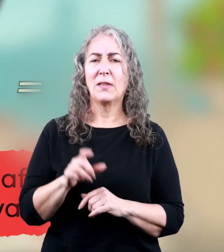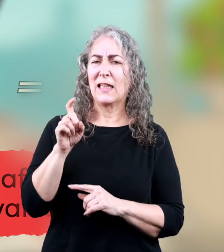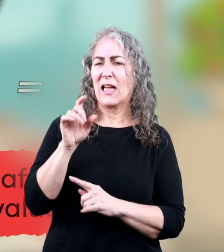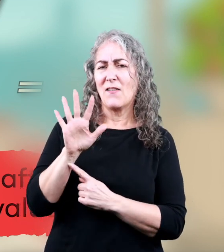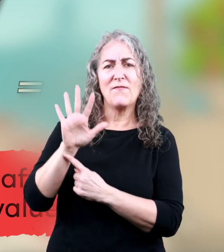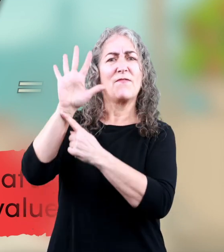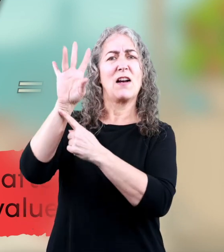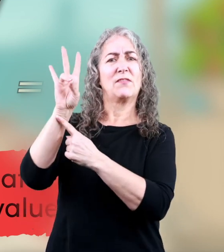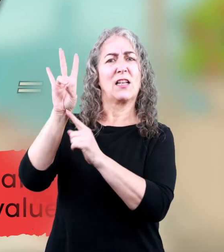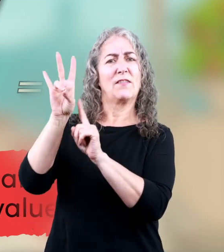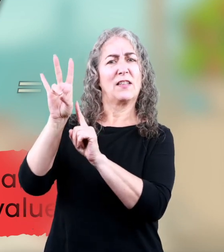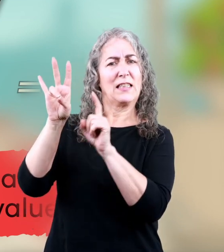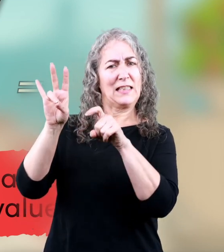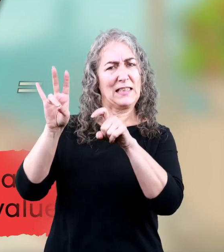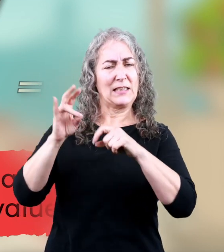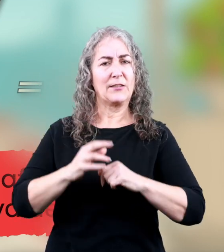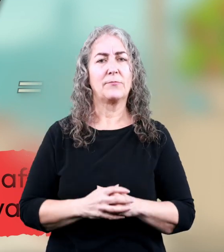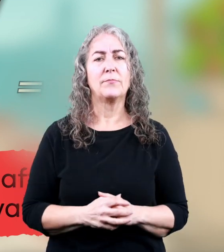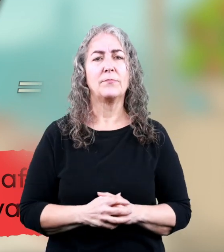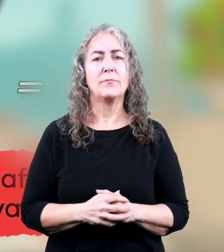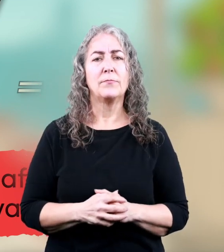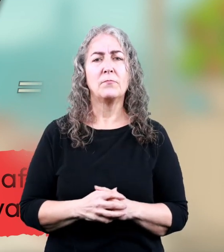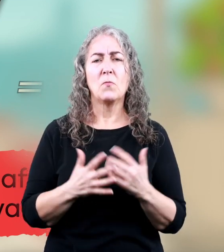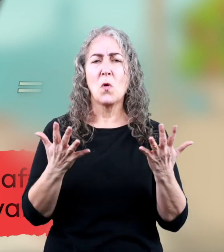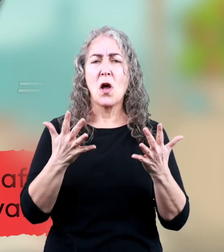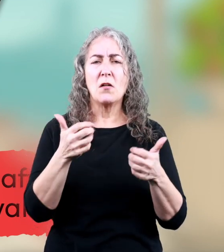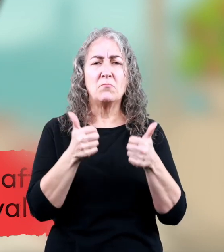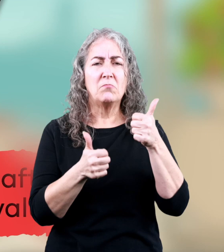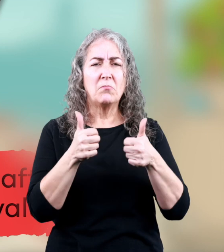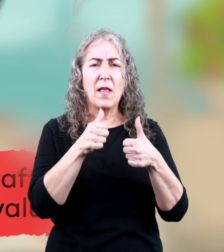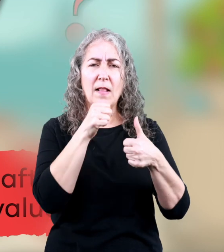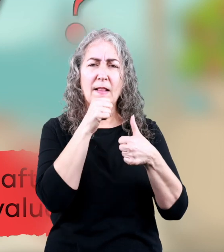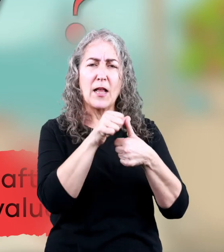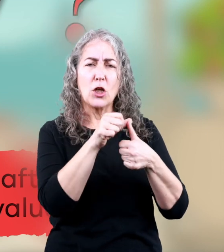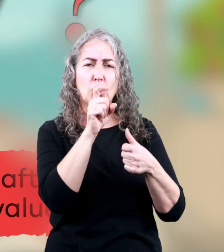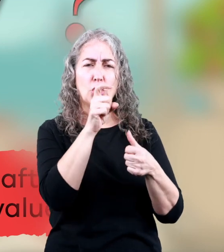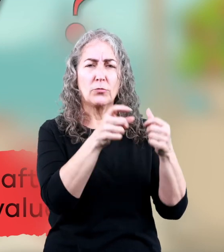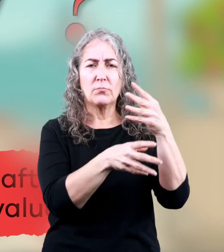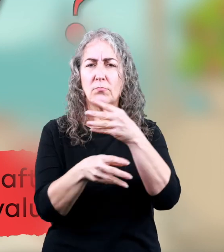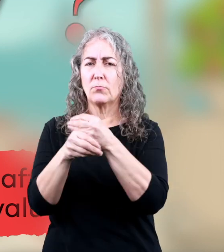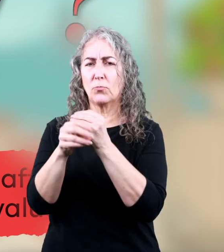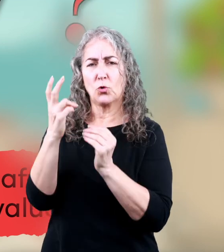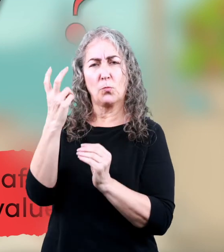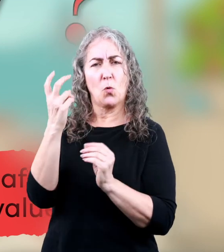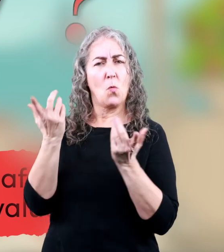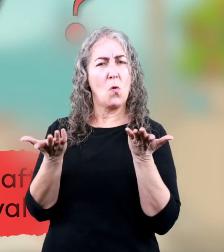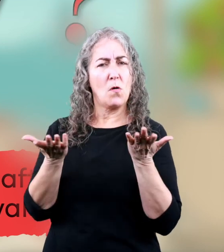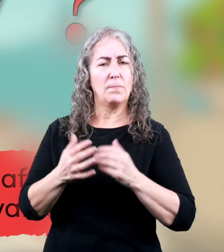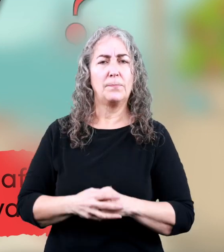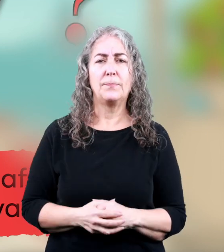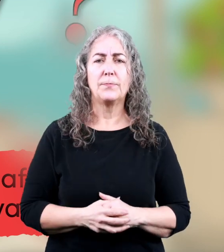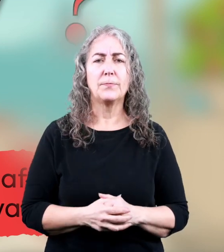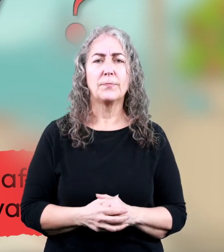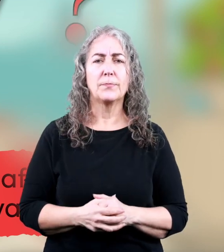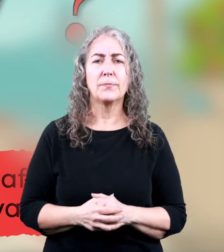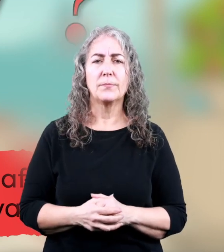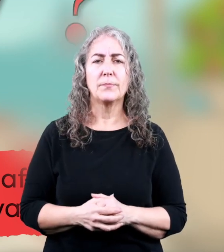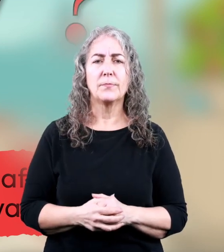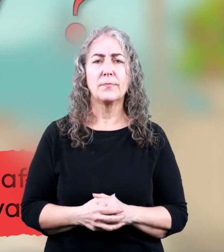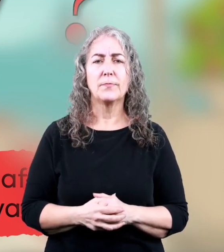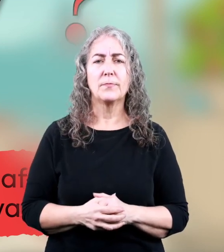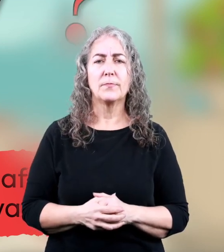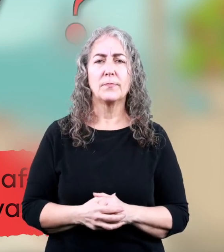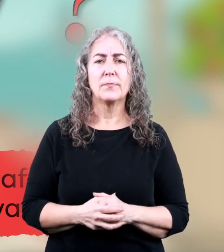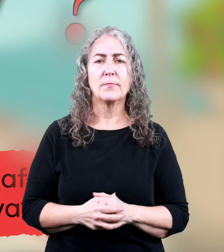but we need 57. What letters should we use to add two more?